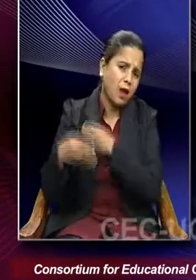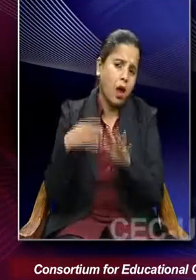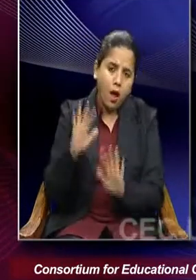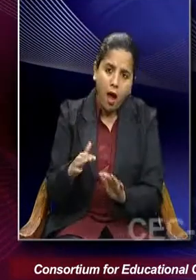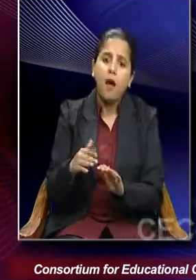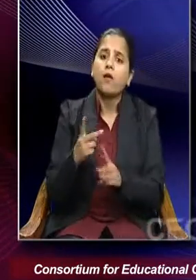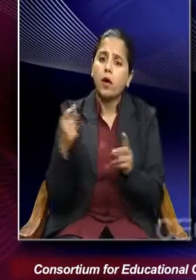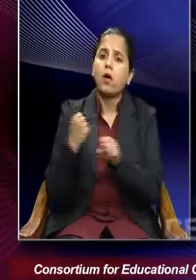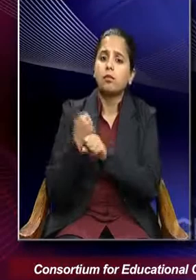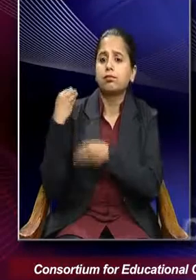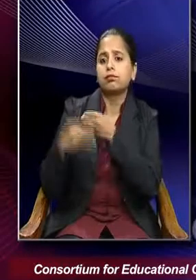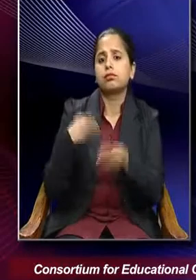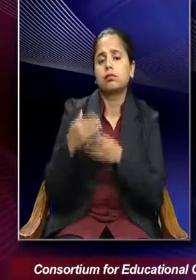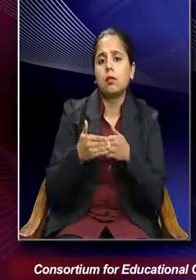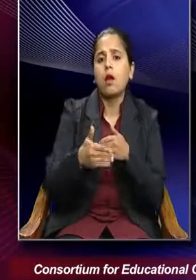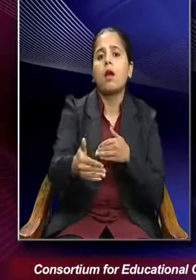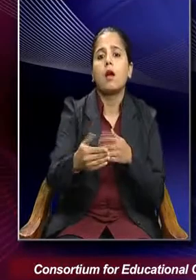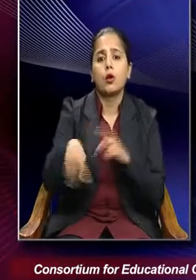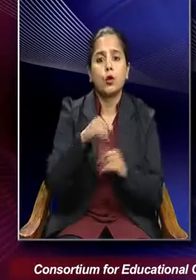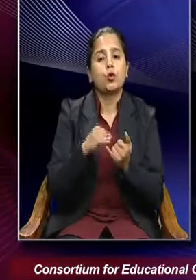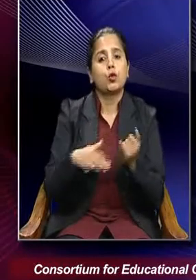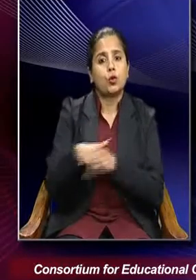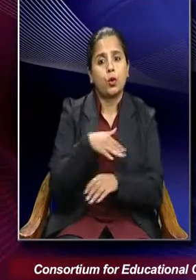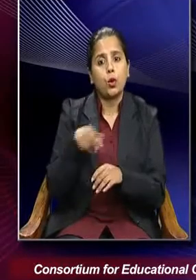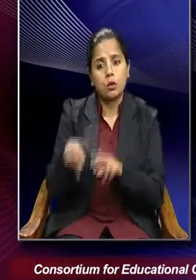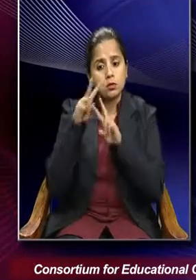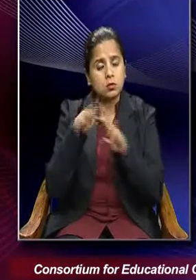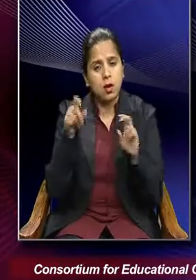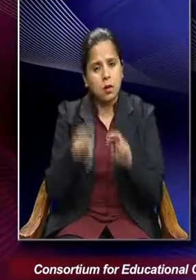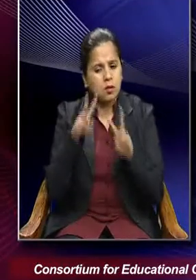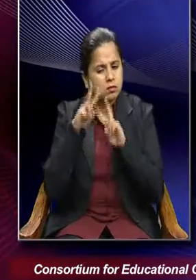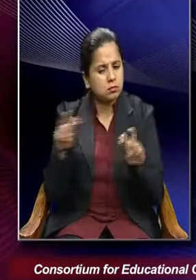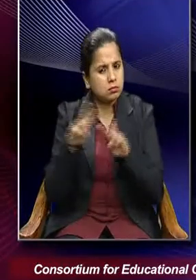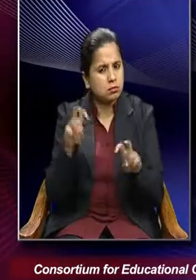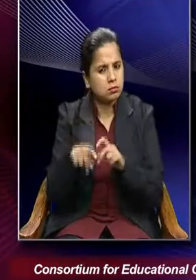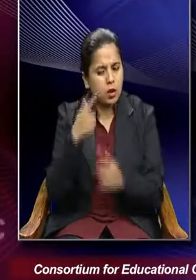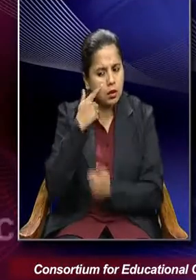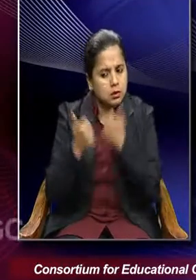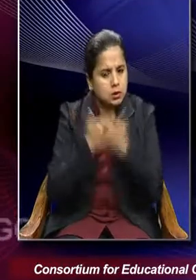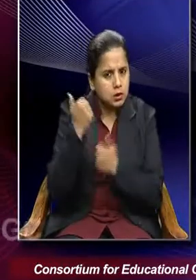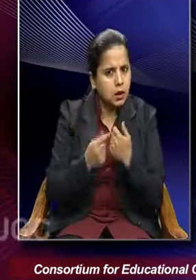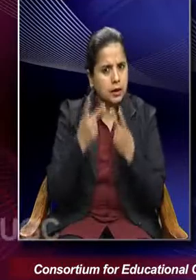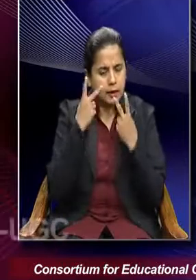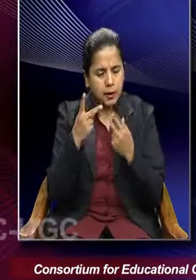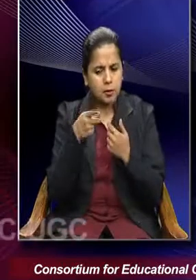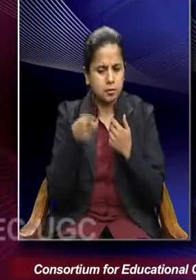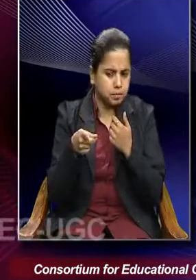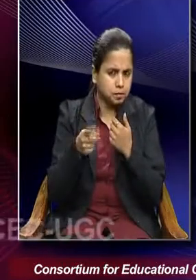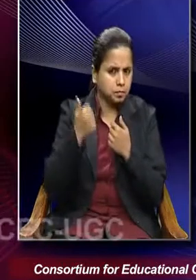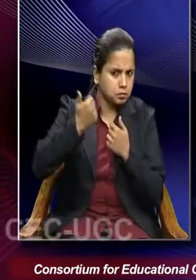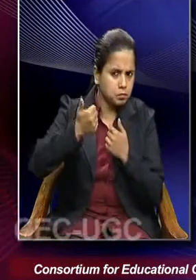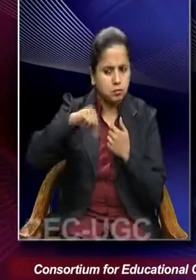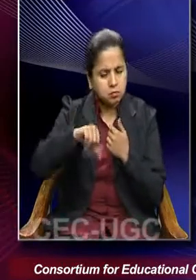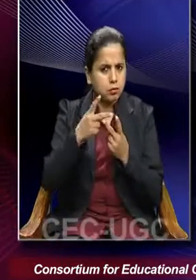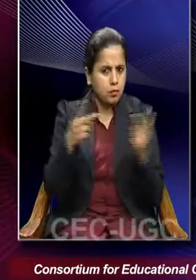generation. Sociologist needs to explore them, examine them, critically understand the